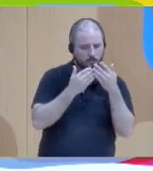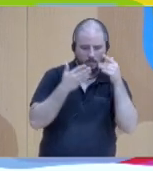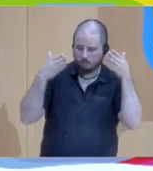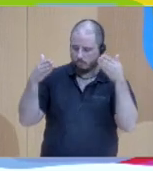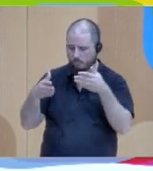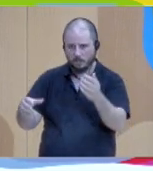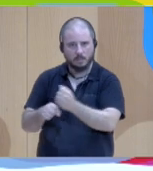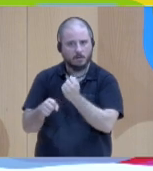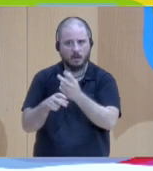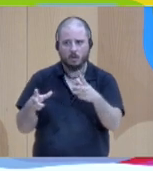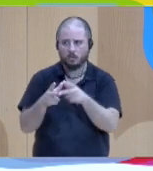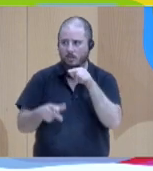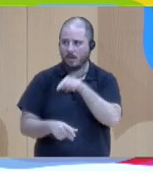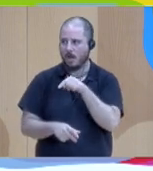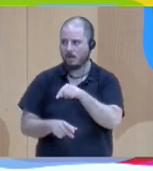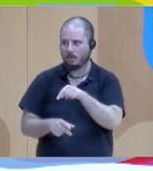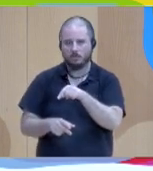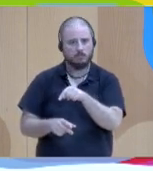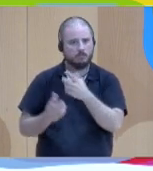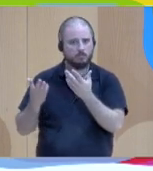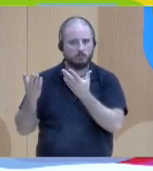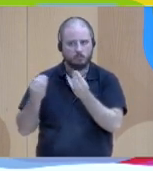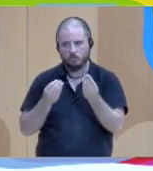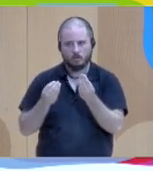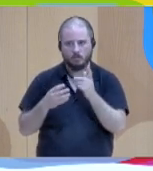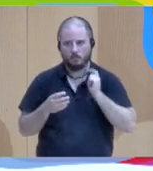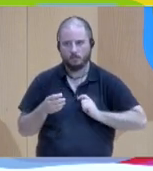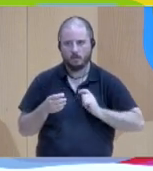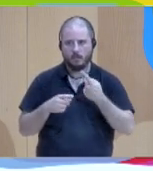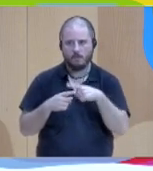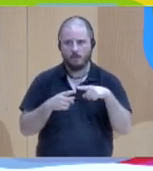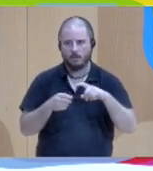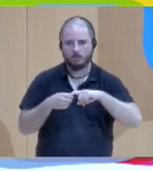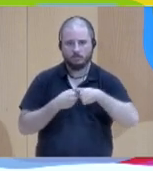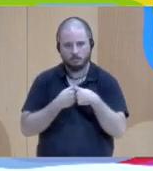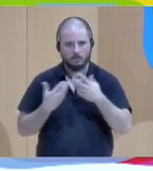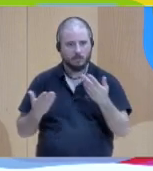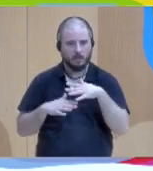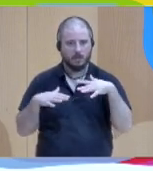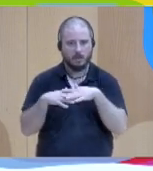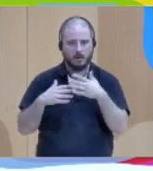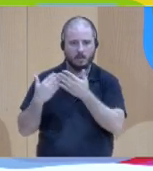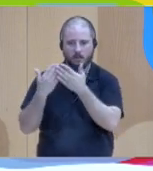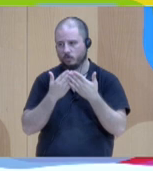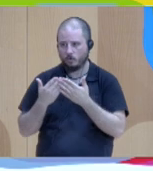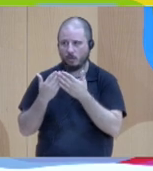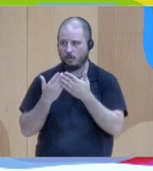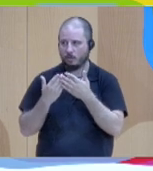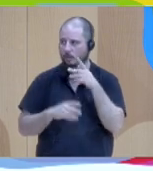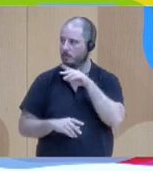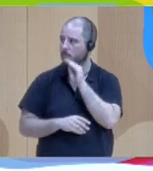And what we did was we studied these networks by asking the